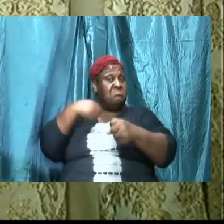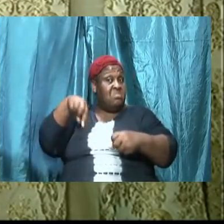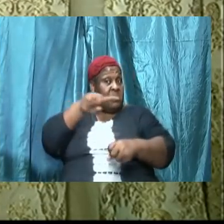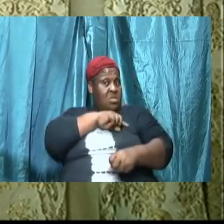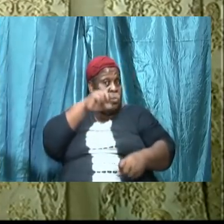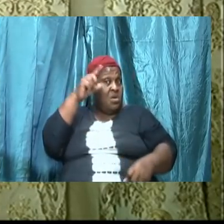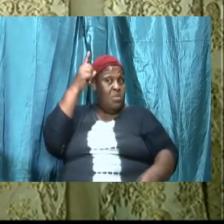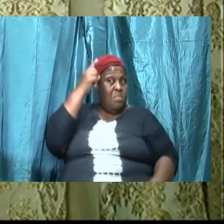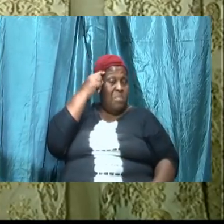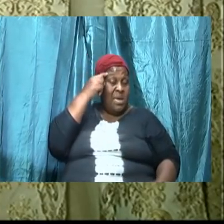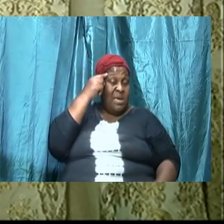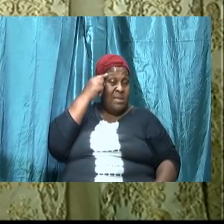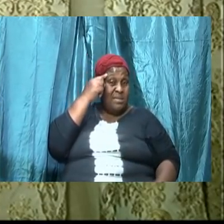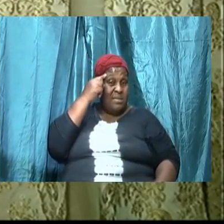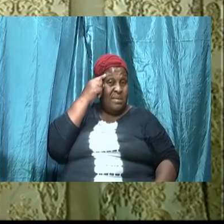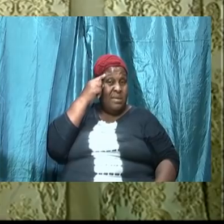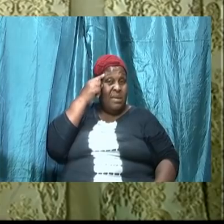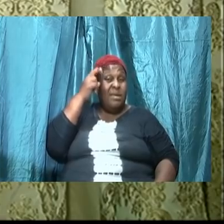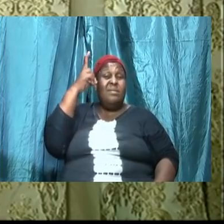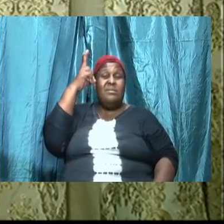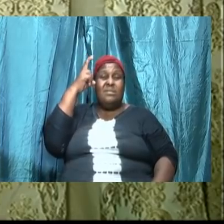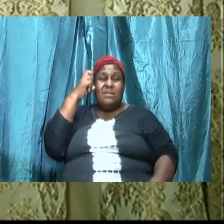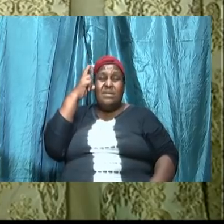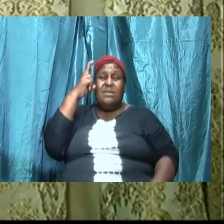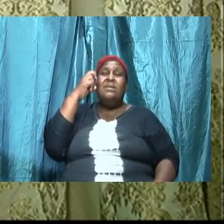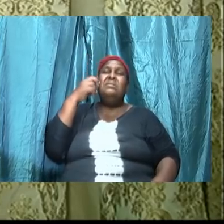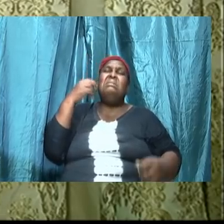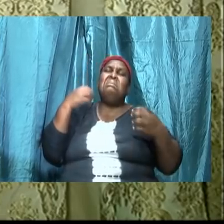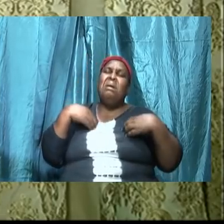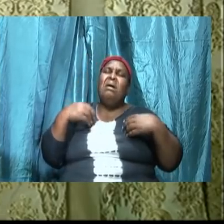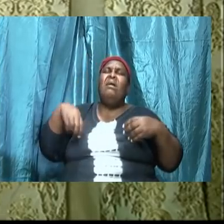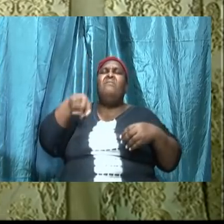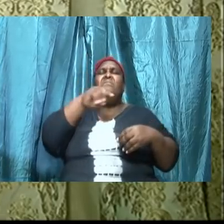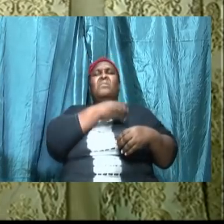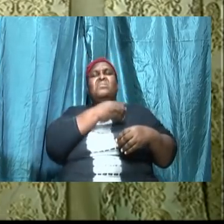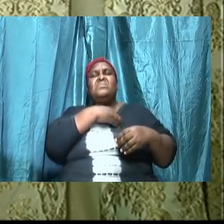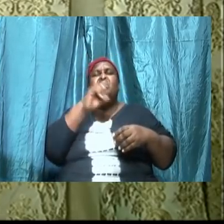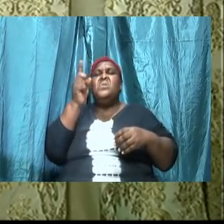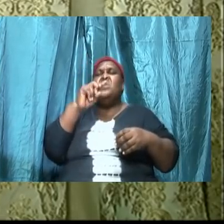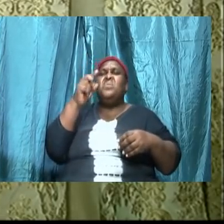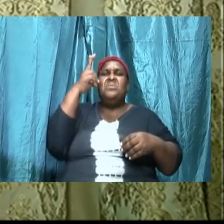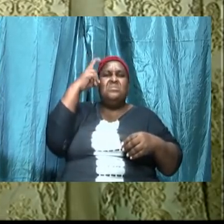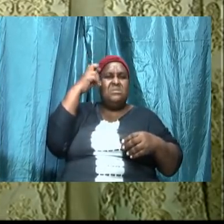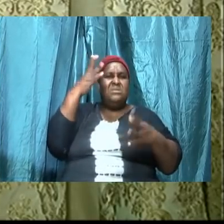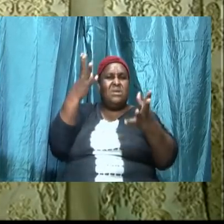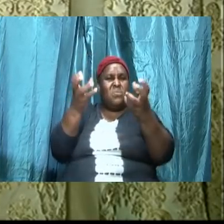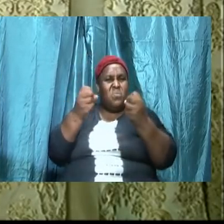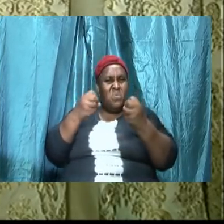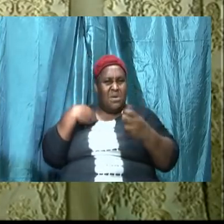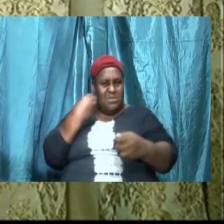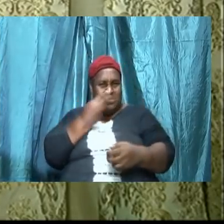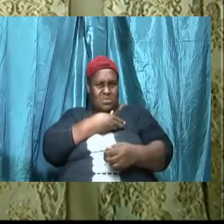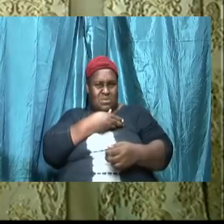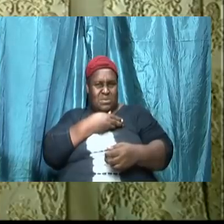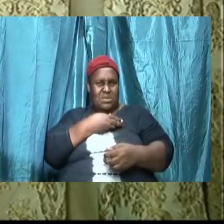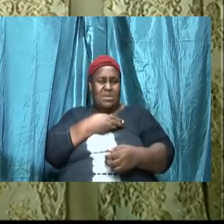he has us where he wants us if he controls your mind